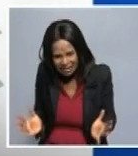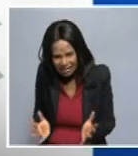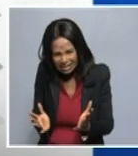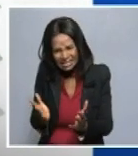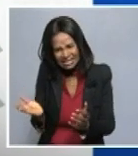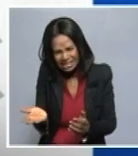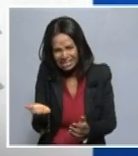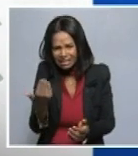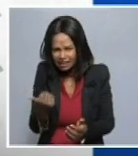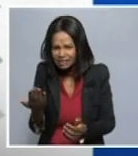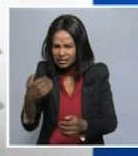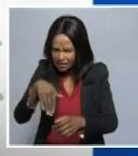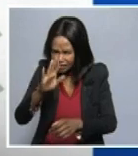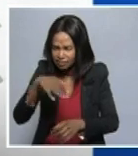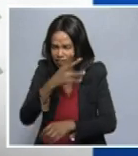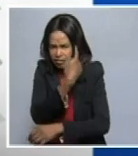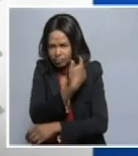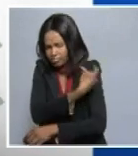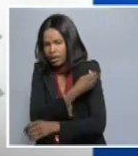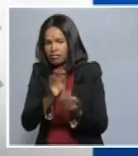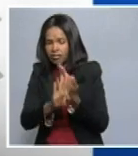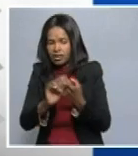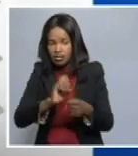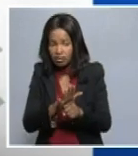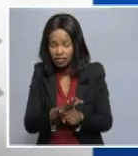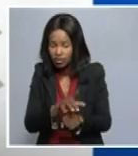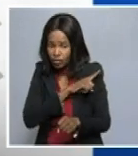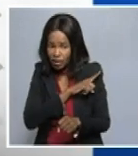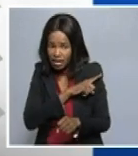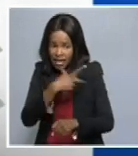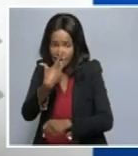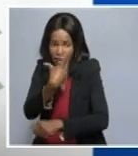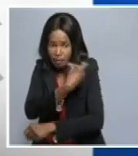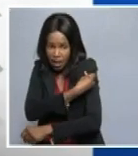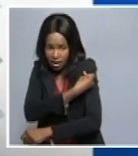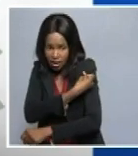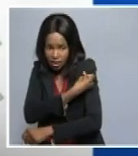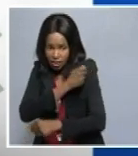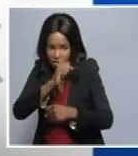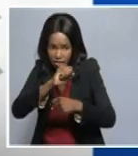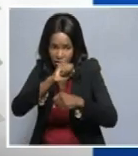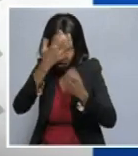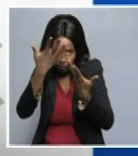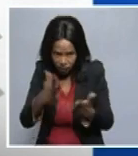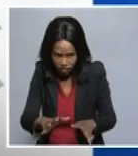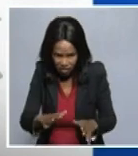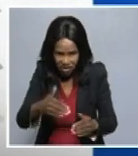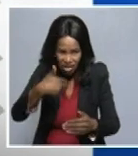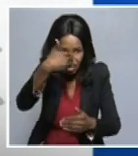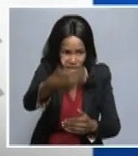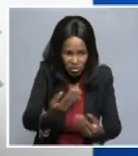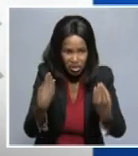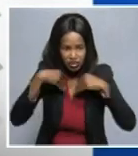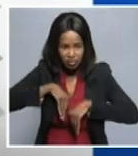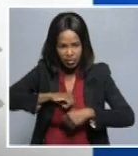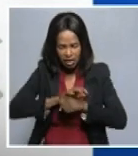it will really assist them to fight the pandemic when they are attacked because their immune system